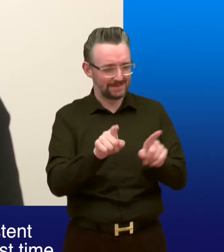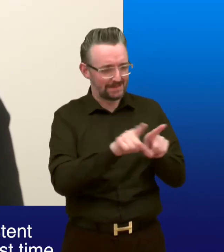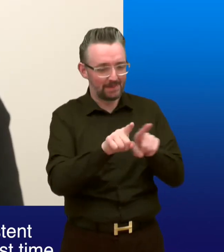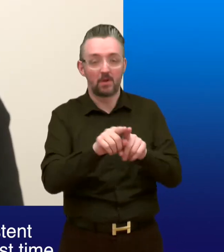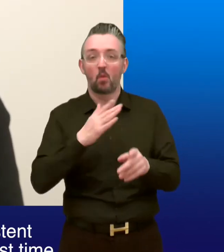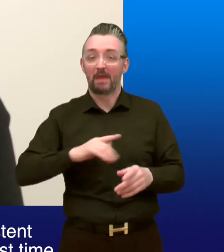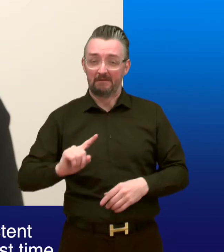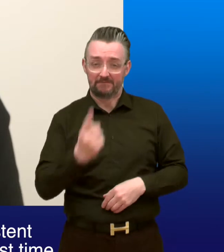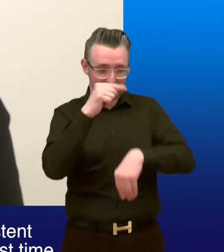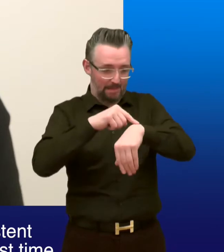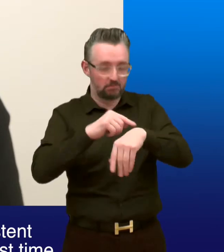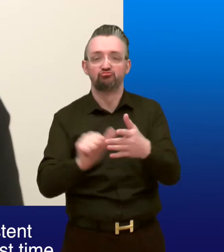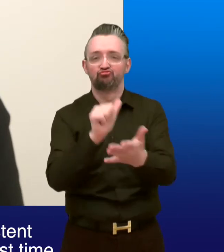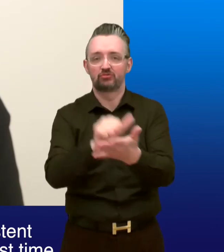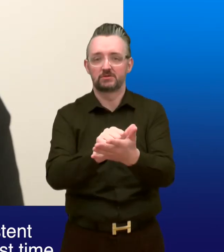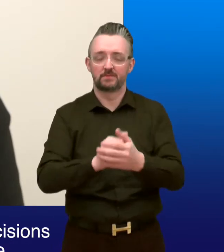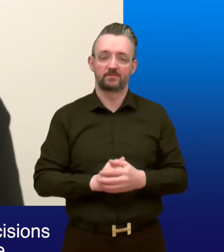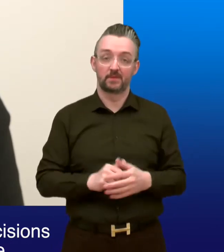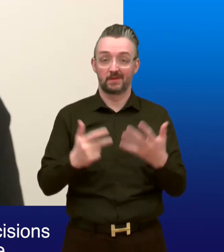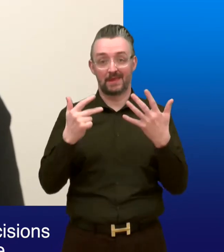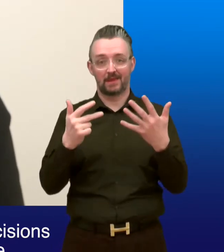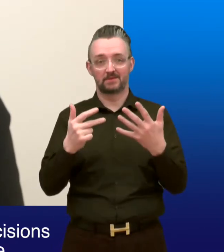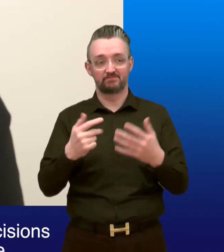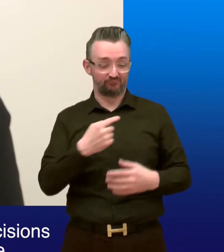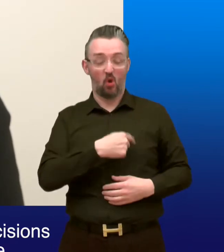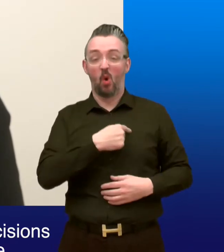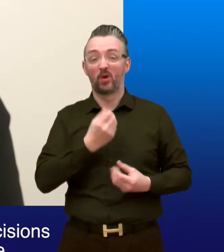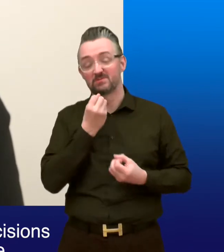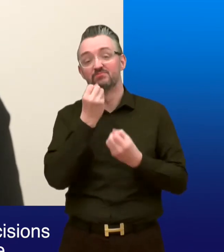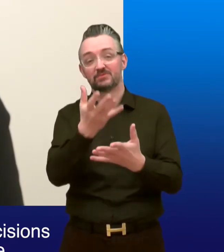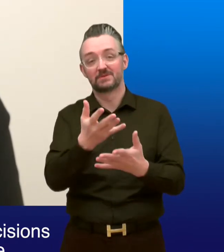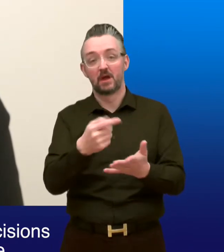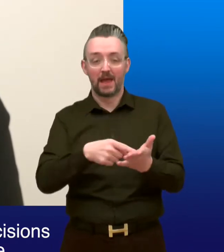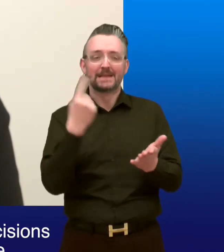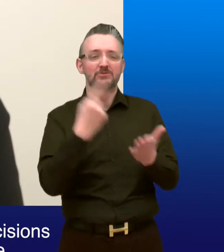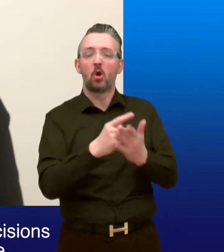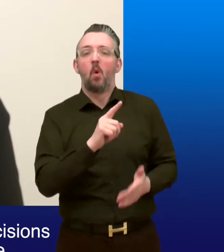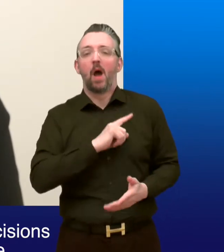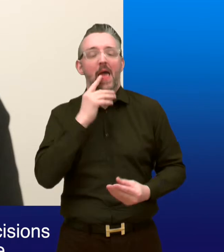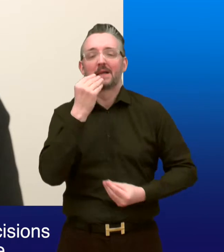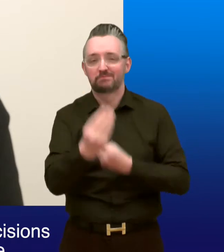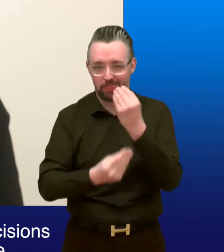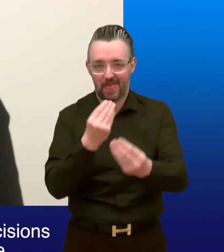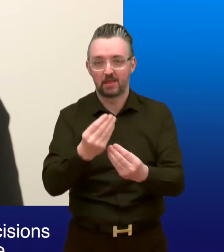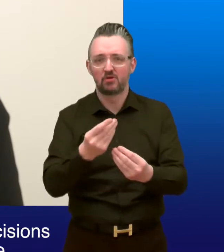and aim to get them right first time. 8. Be honest, provide clear reasons for decisions and explain what to do if you